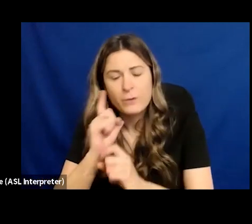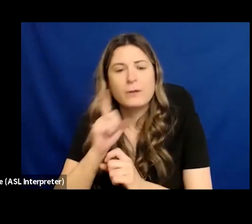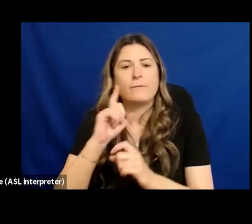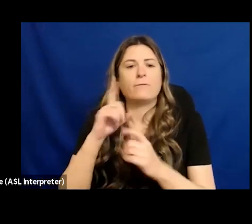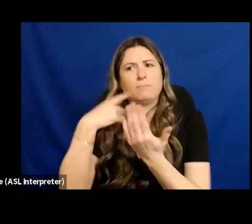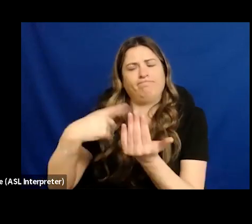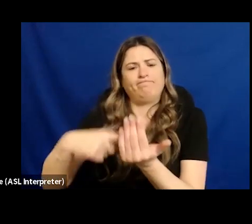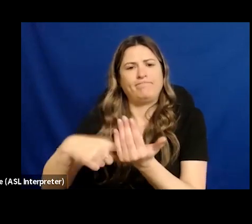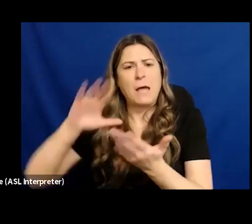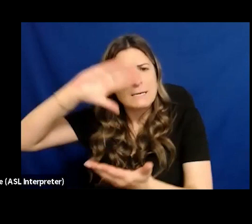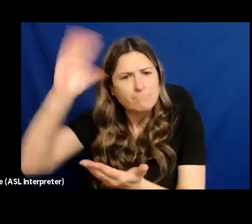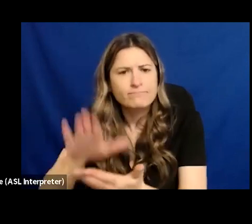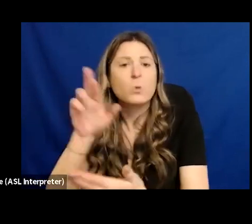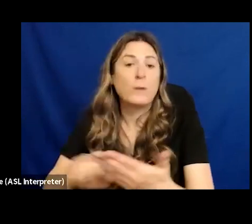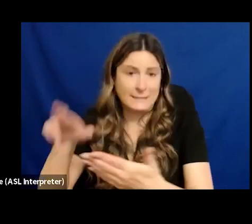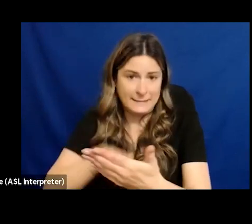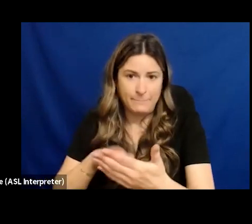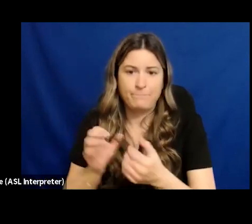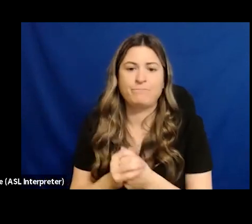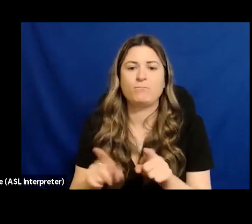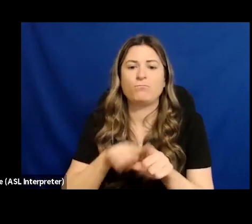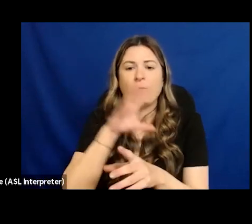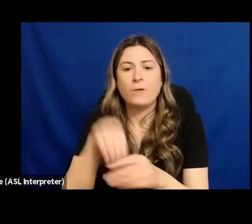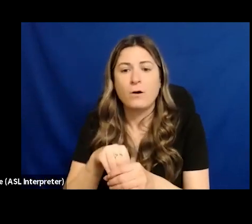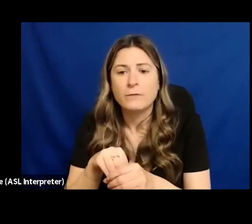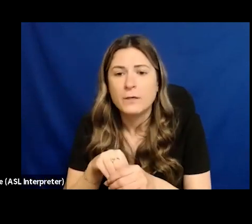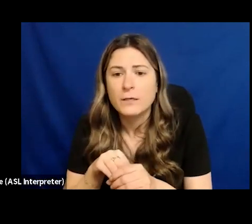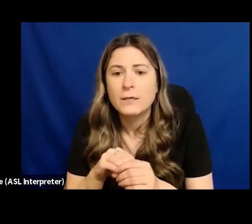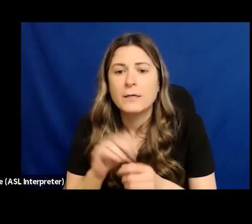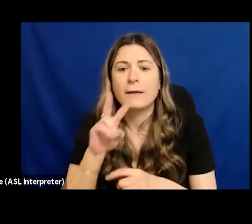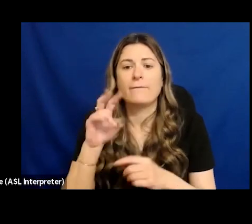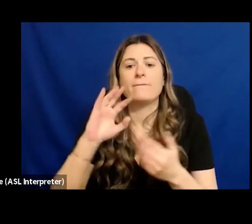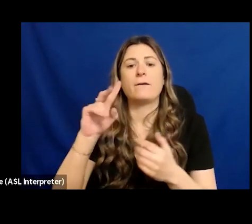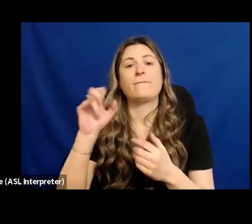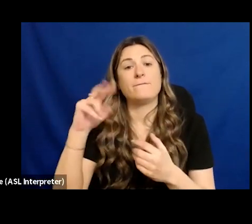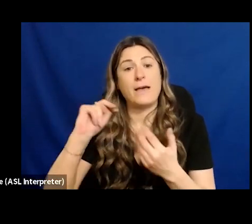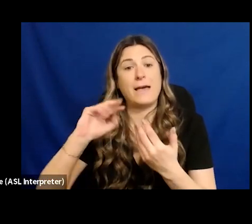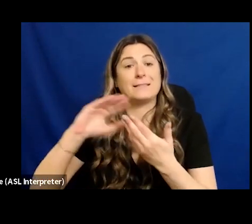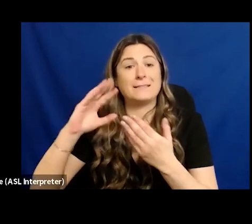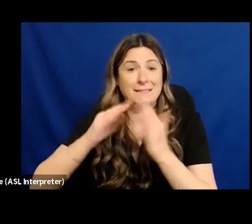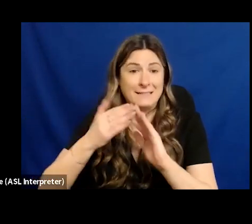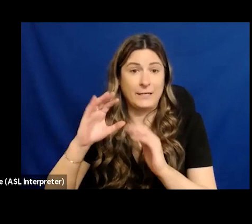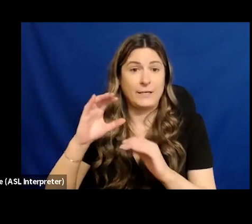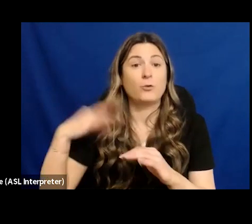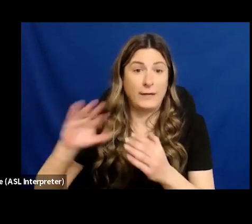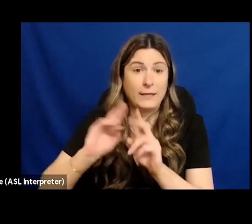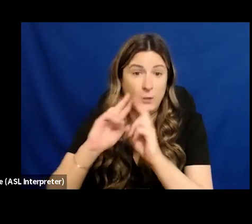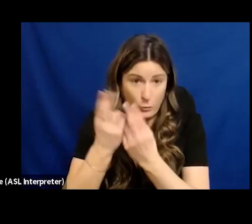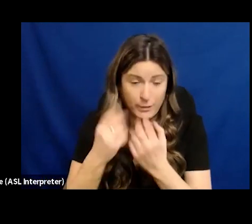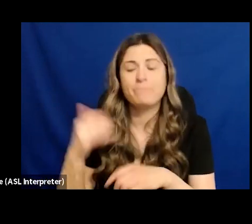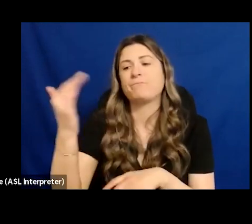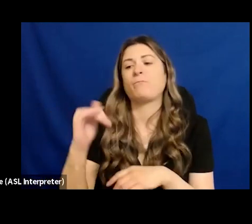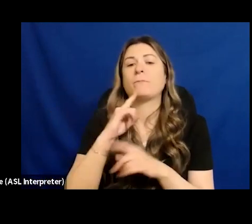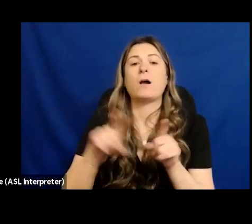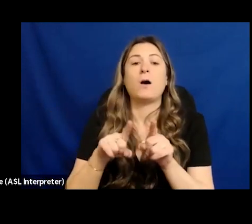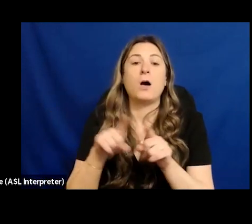of vancity credit union where she served as vice chair and shared the climate justice working group she's also served as chair of the vancouver board